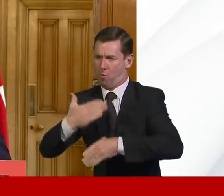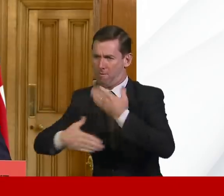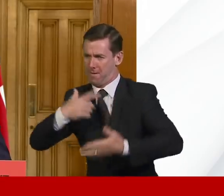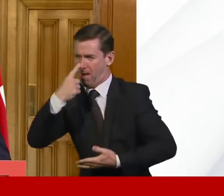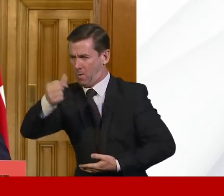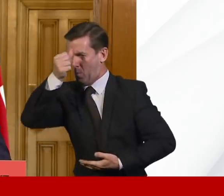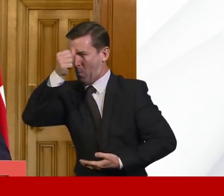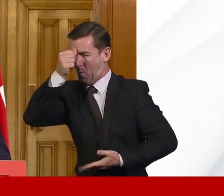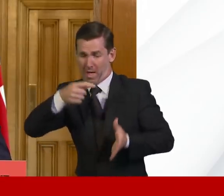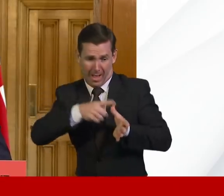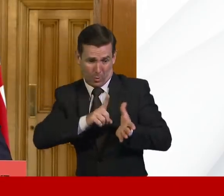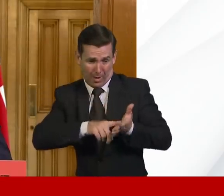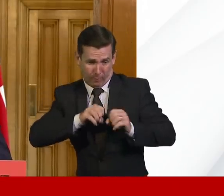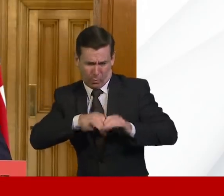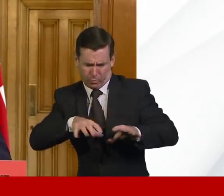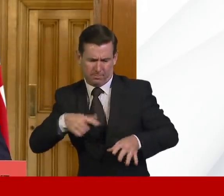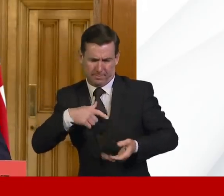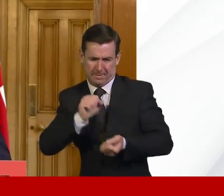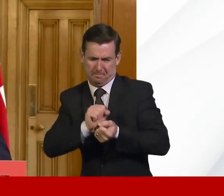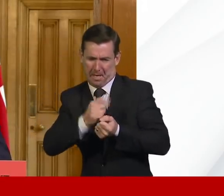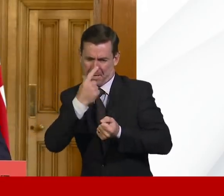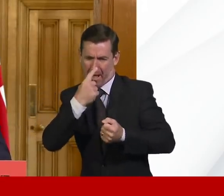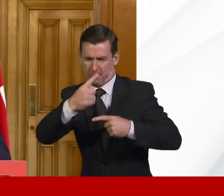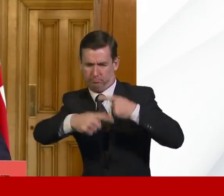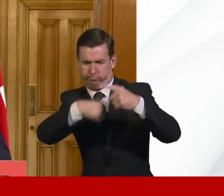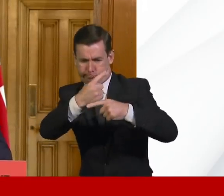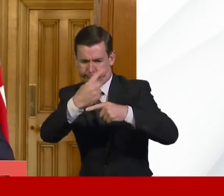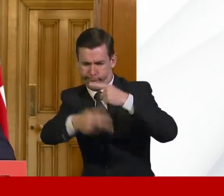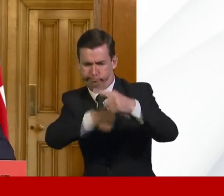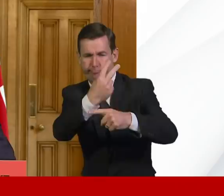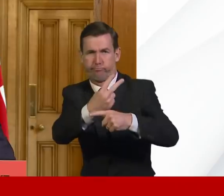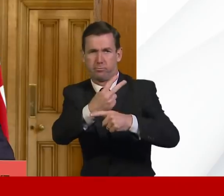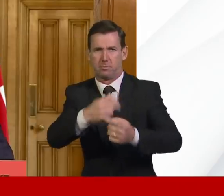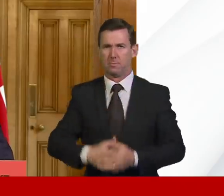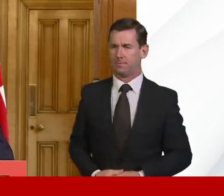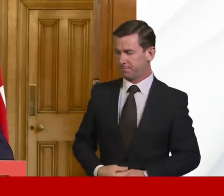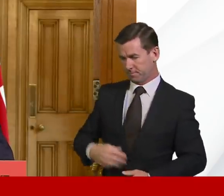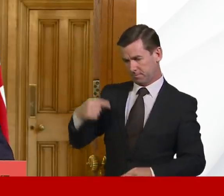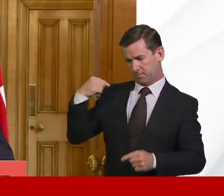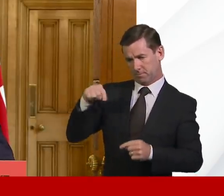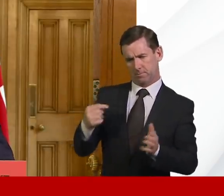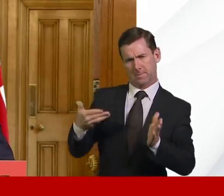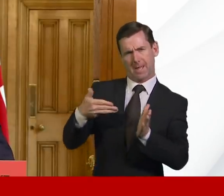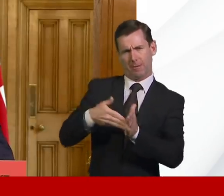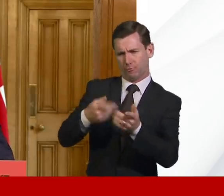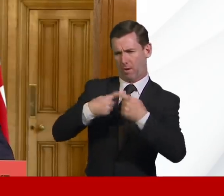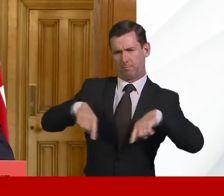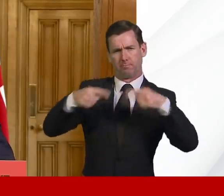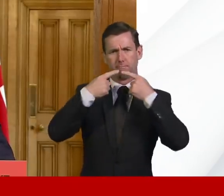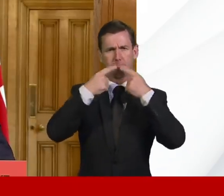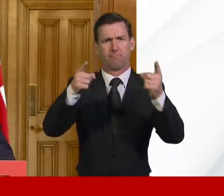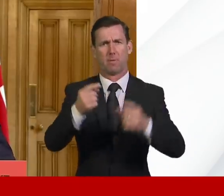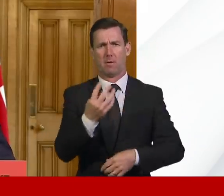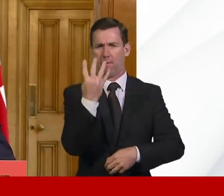when they need it most. Earlier this week, together with Companies House, we announced that over 4 million businesses